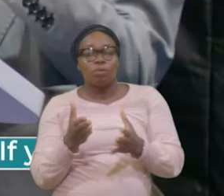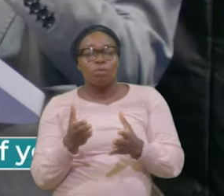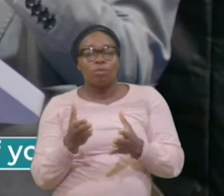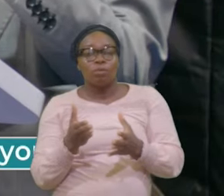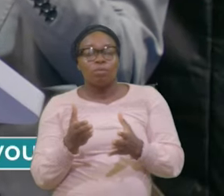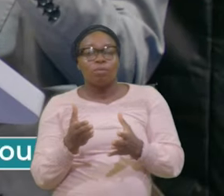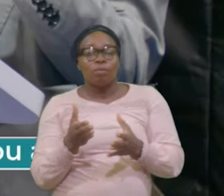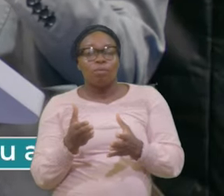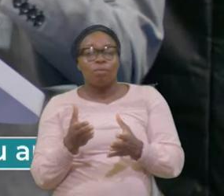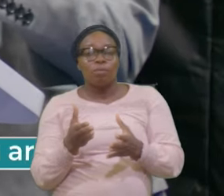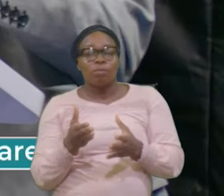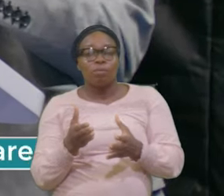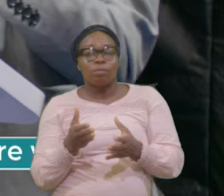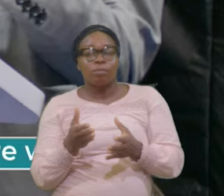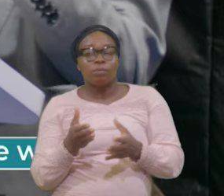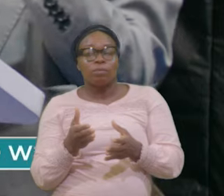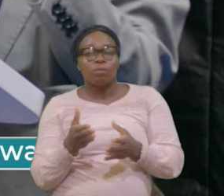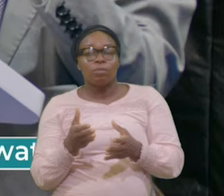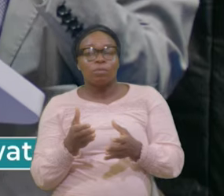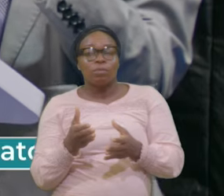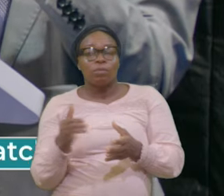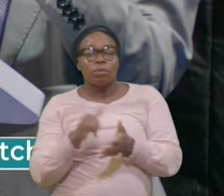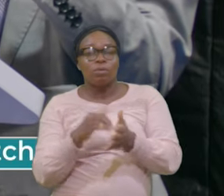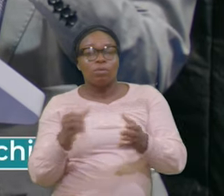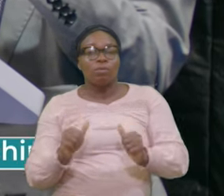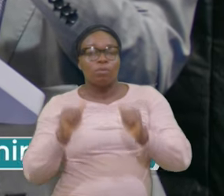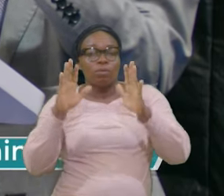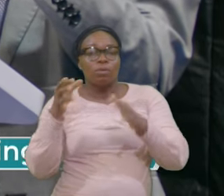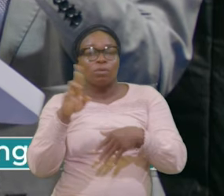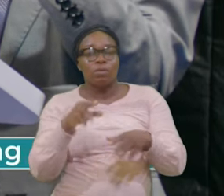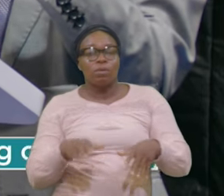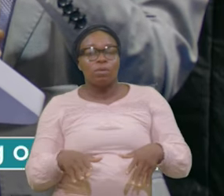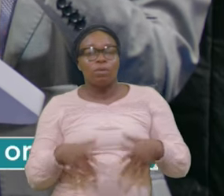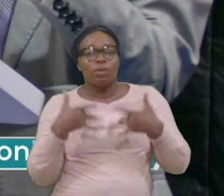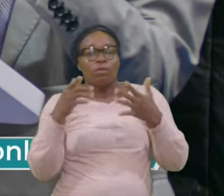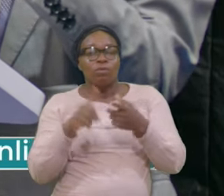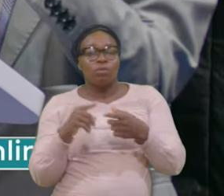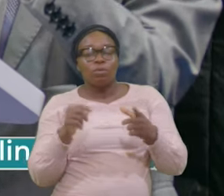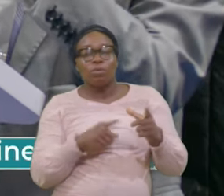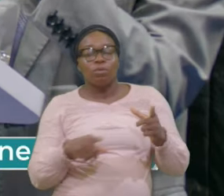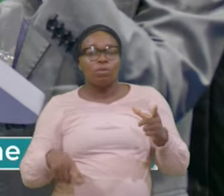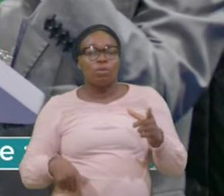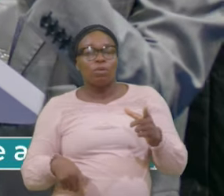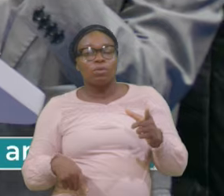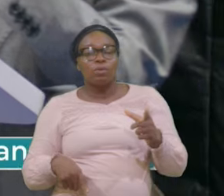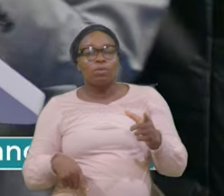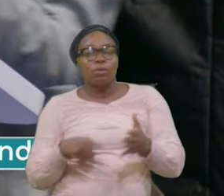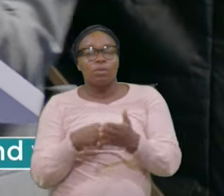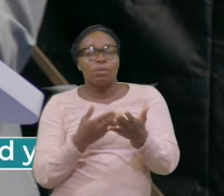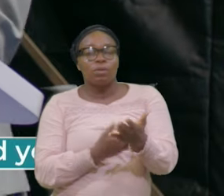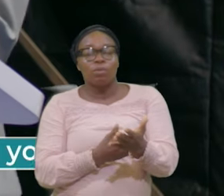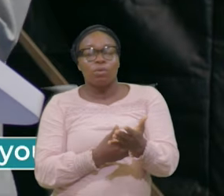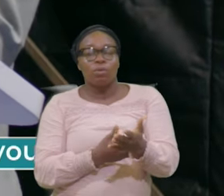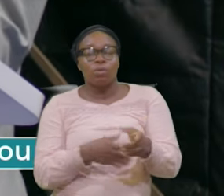Let's Follow Them Up Let's Go On Wherever I Will Find Them And The Ones Who Have Just Taken Decision To Follow Jesus This